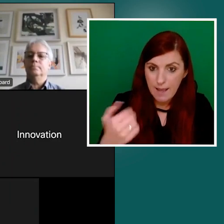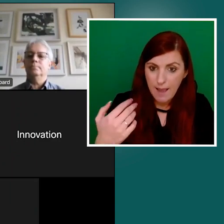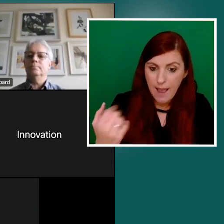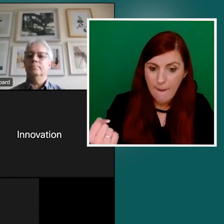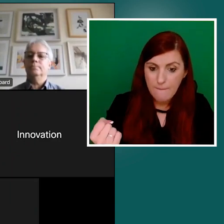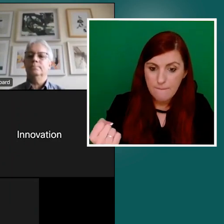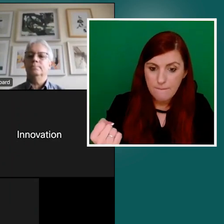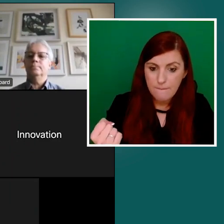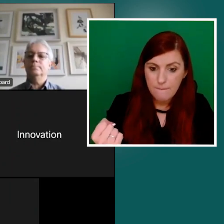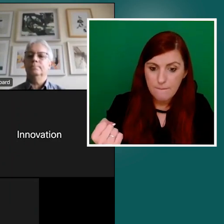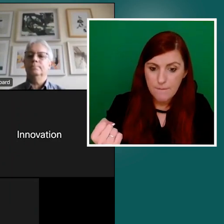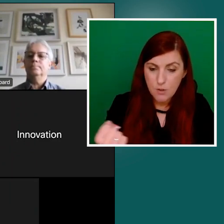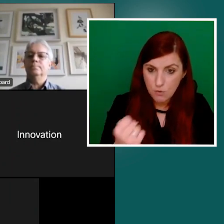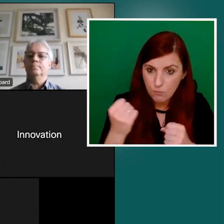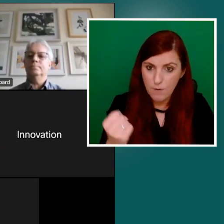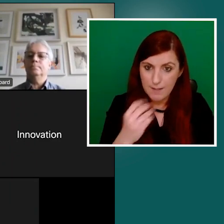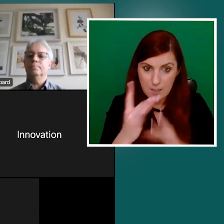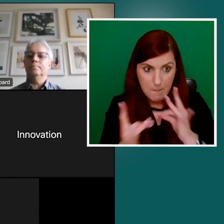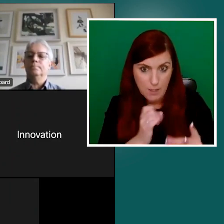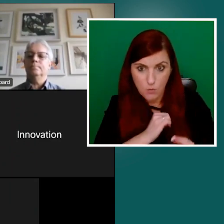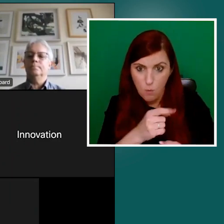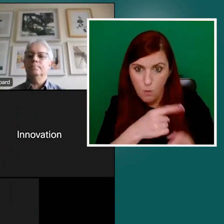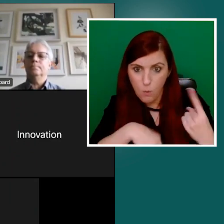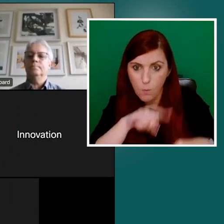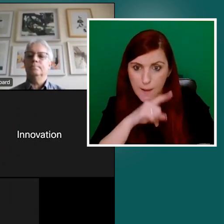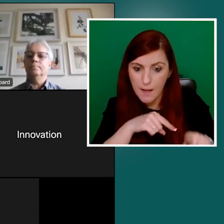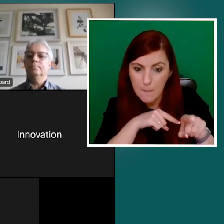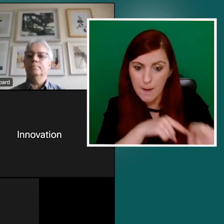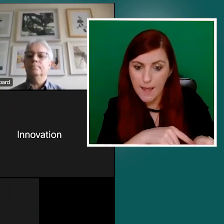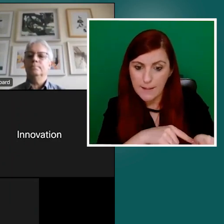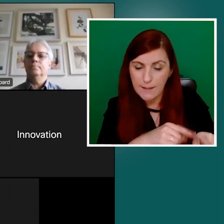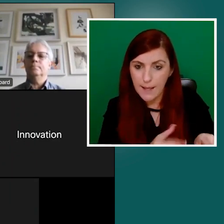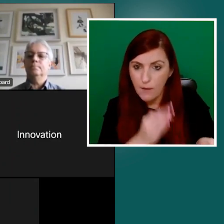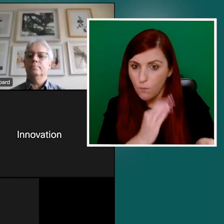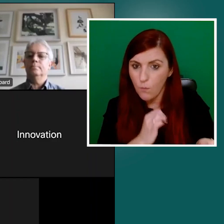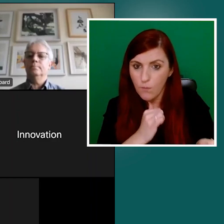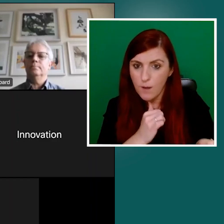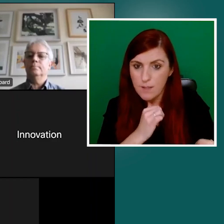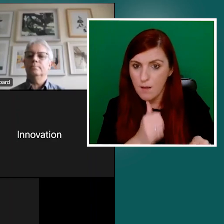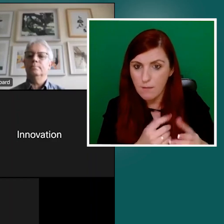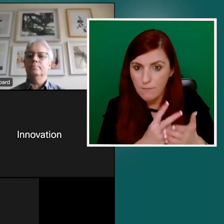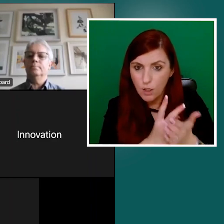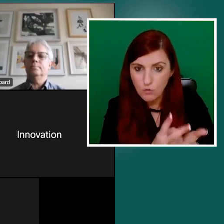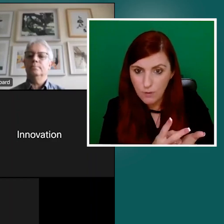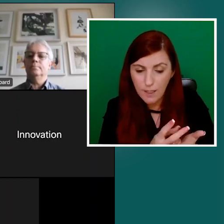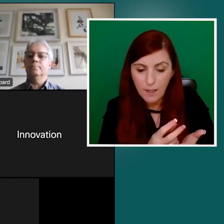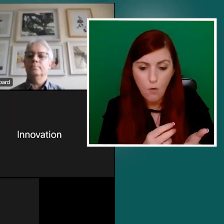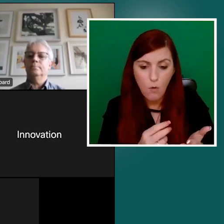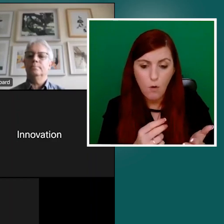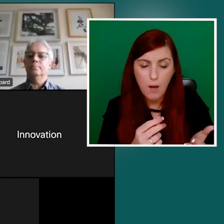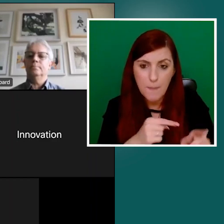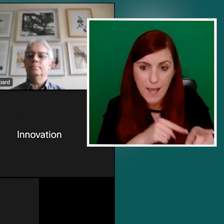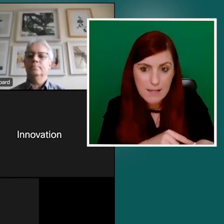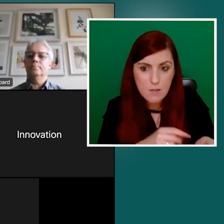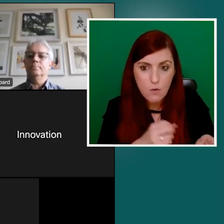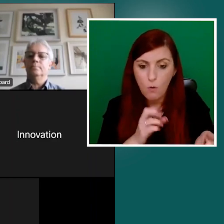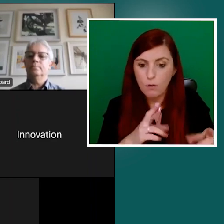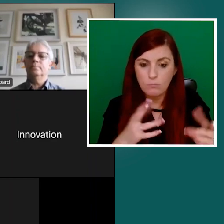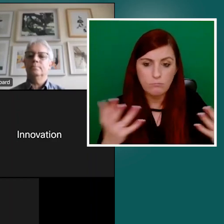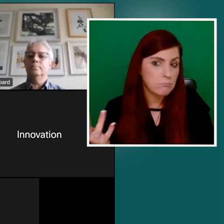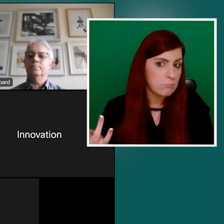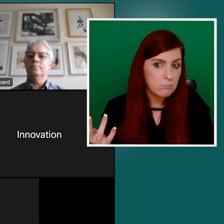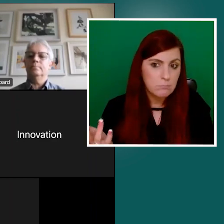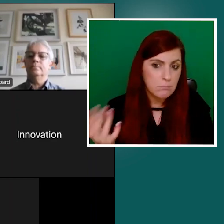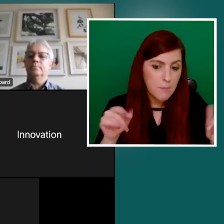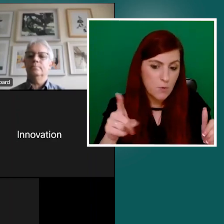compliance isn't voluntary or like, I suppose, just, just maybe be interesting to just consider that, that balance between, as say,